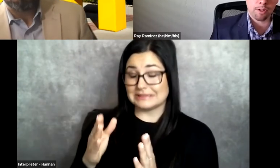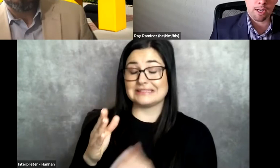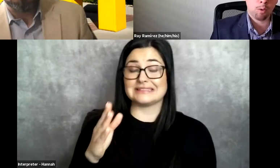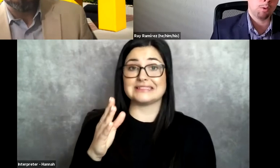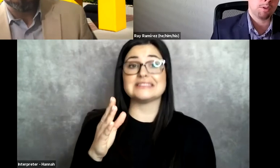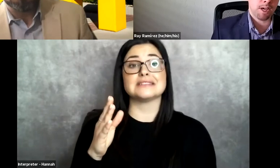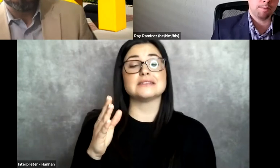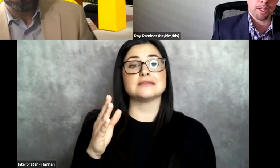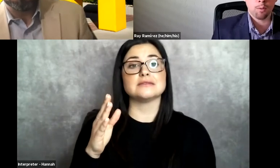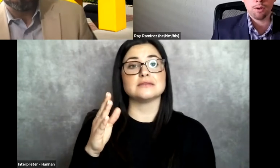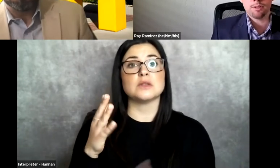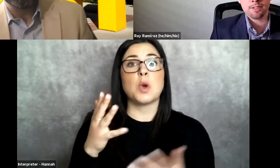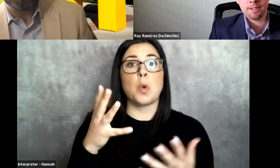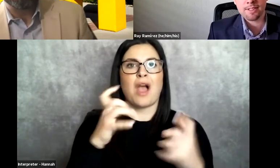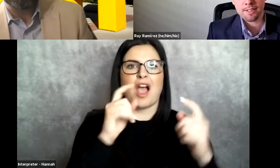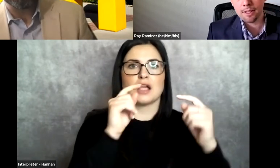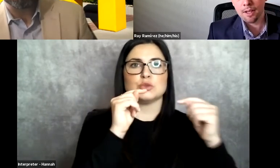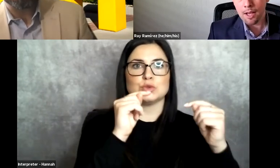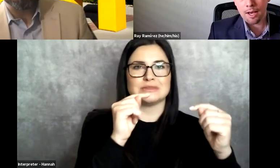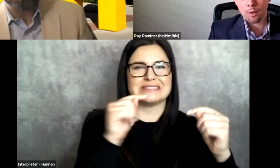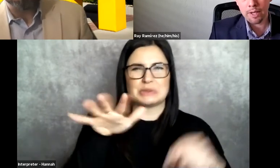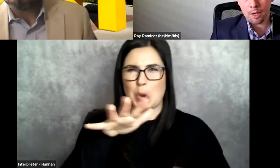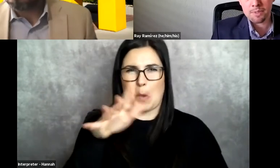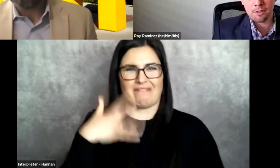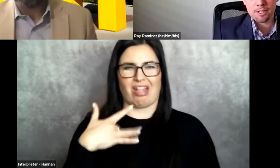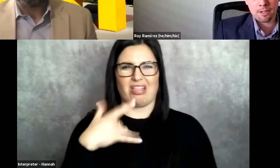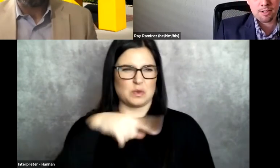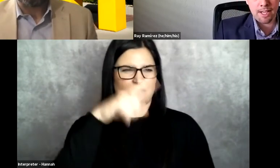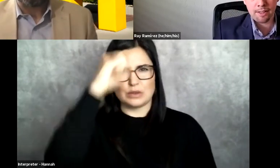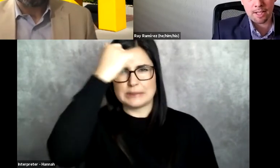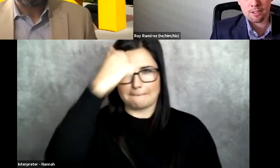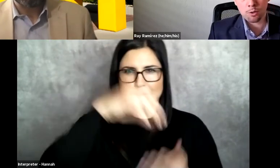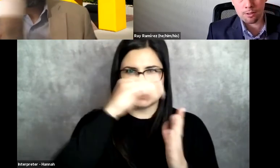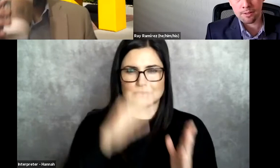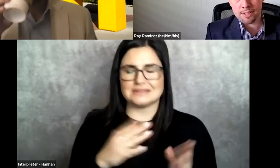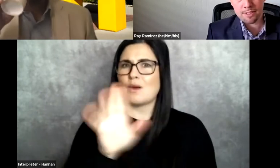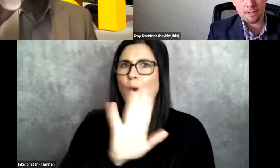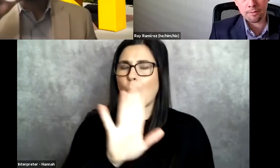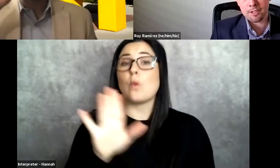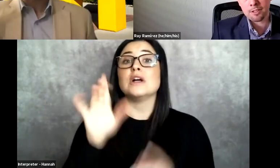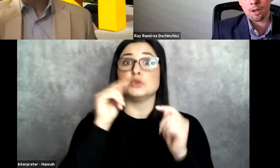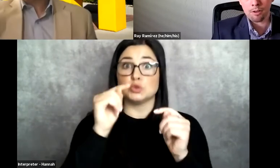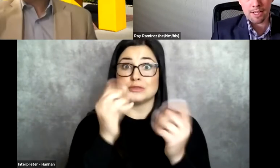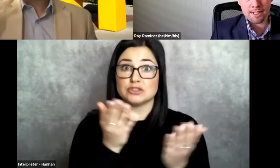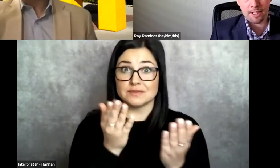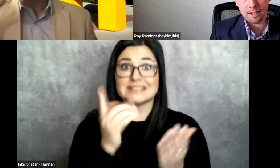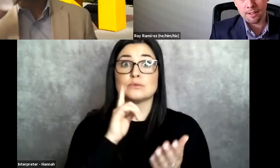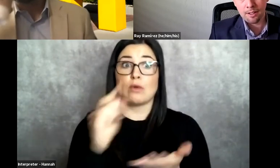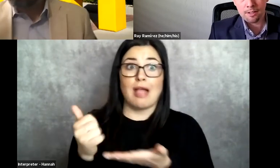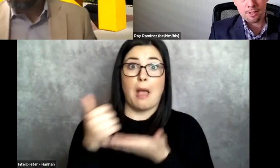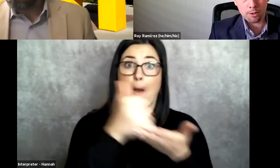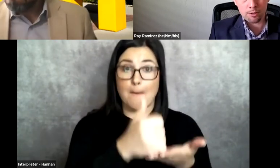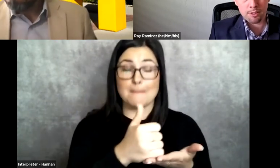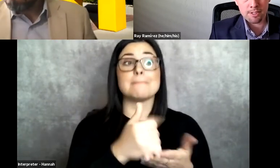for, quote, dumb, end quote, students. How do we help students understand that tutorial services serve their scholar identity?